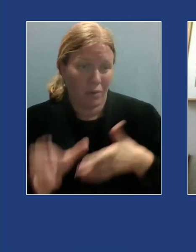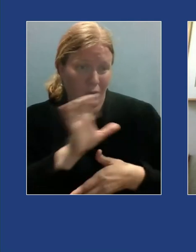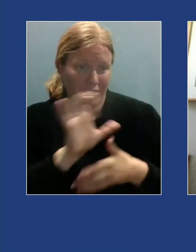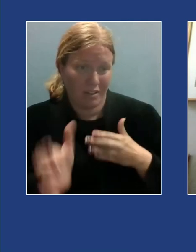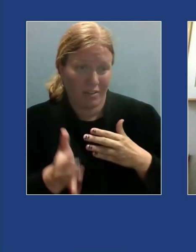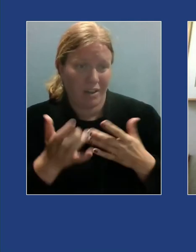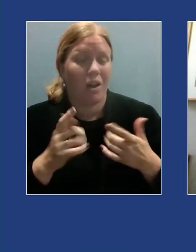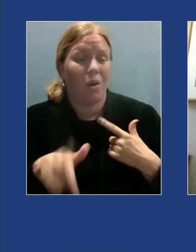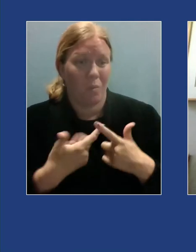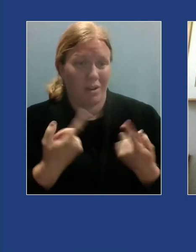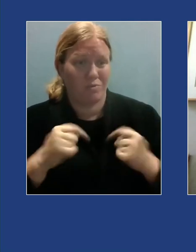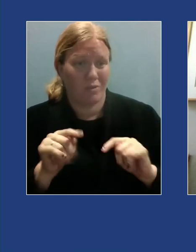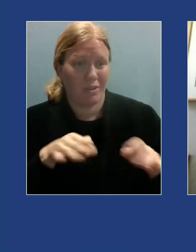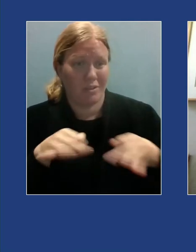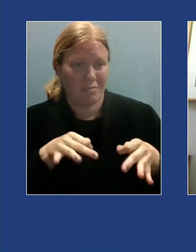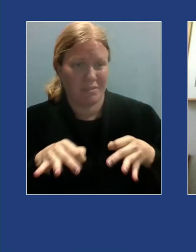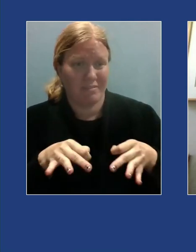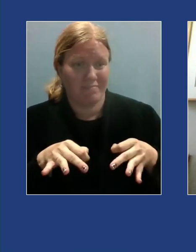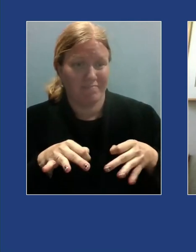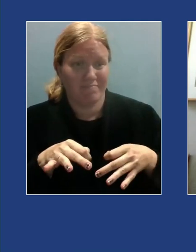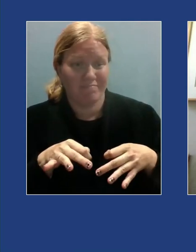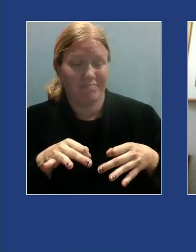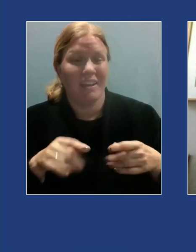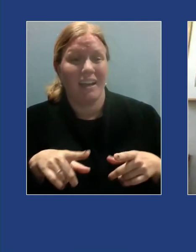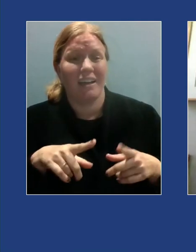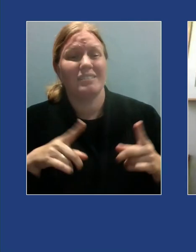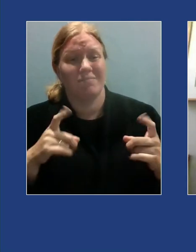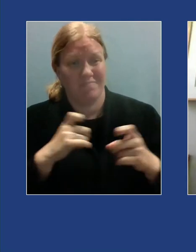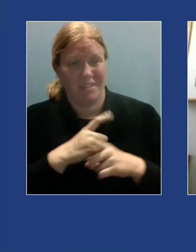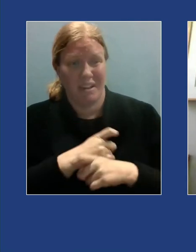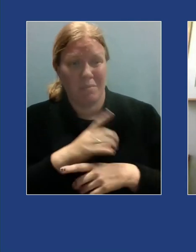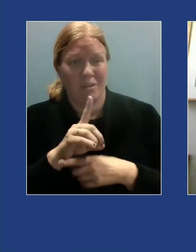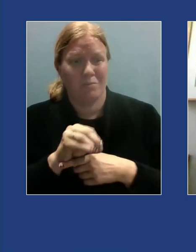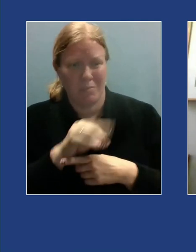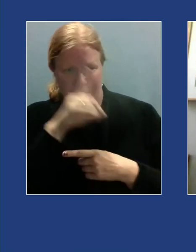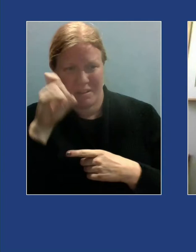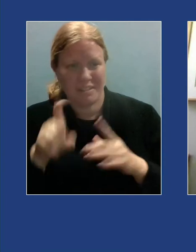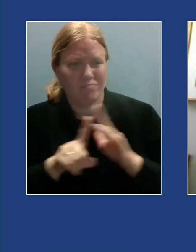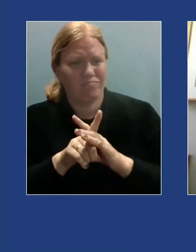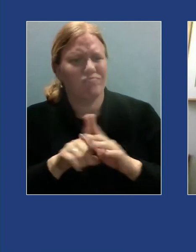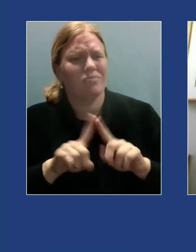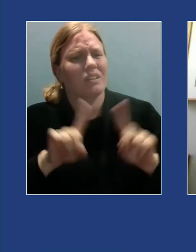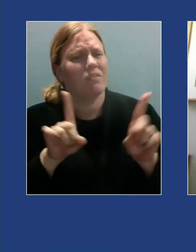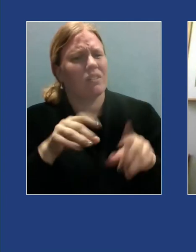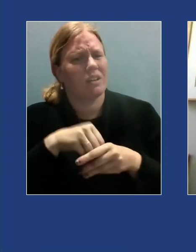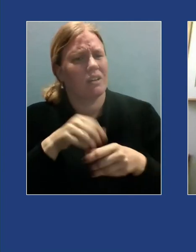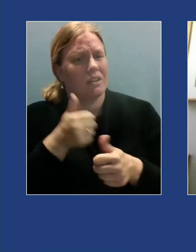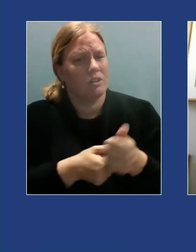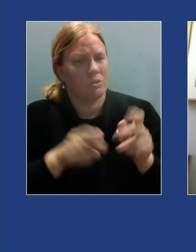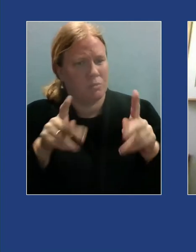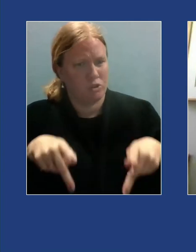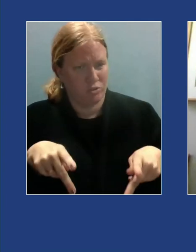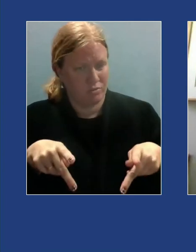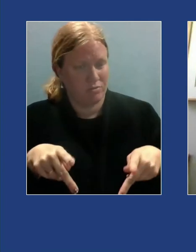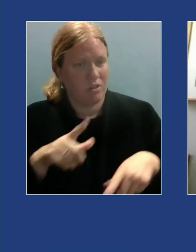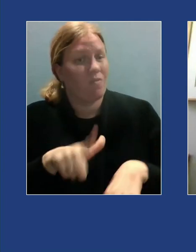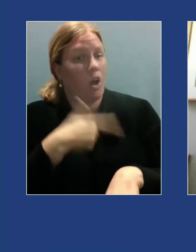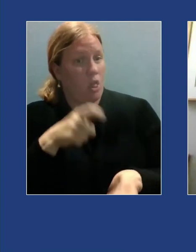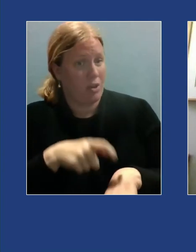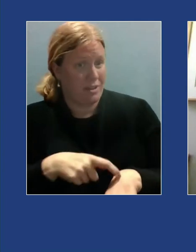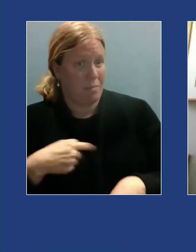it's a perplexing disorder because it manifests so differently in each person for a long time I thought I was cursed